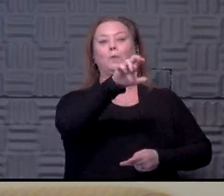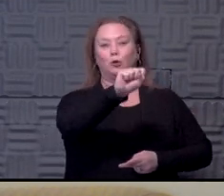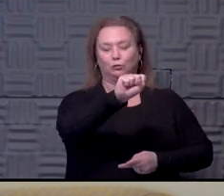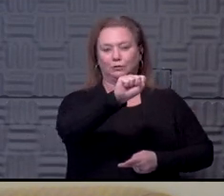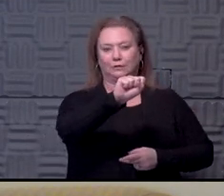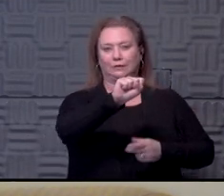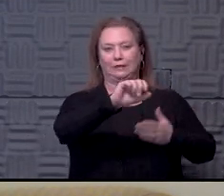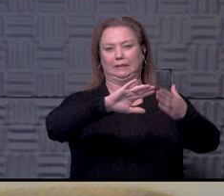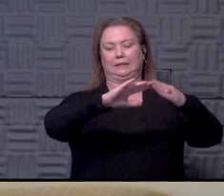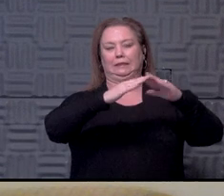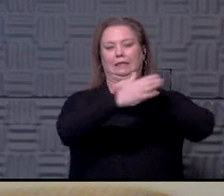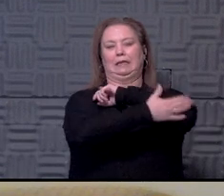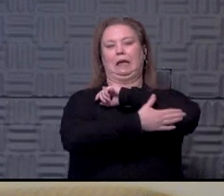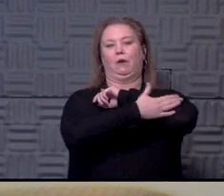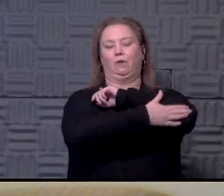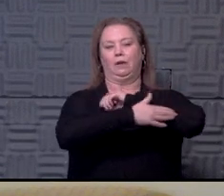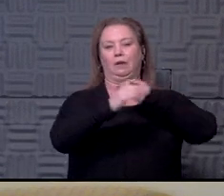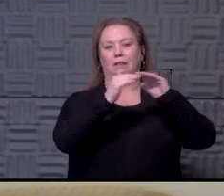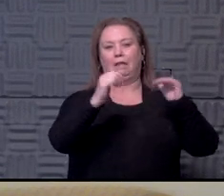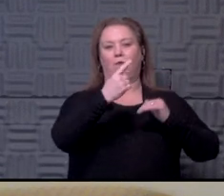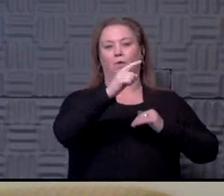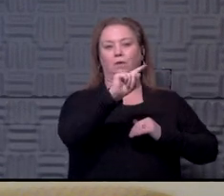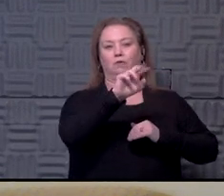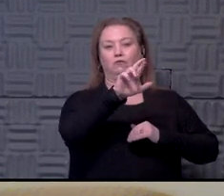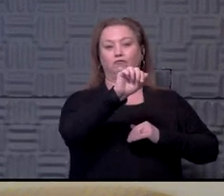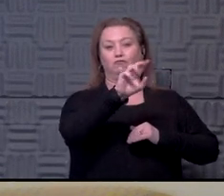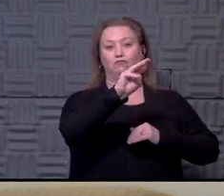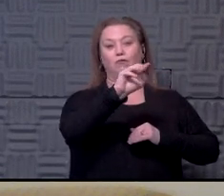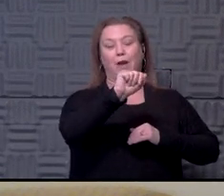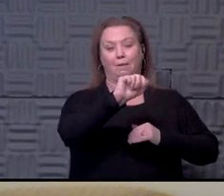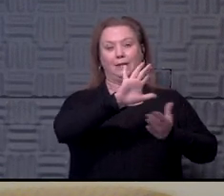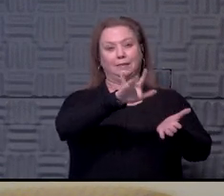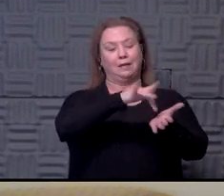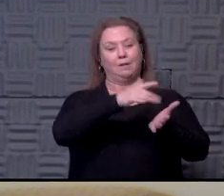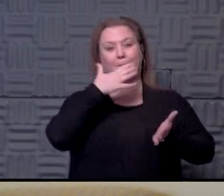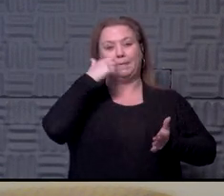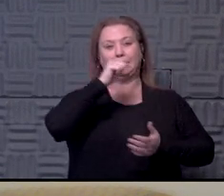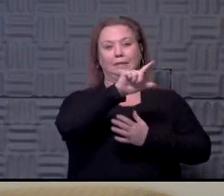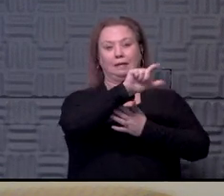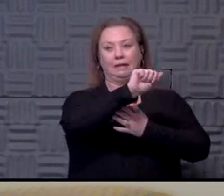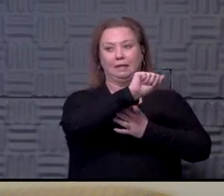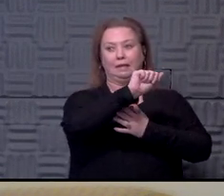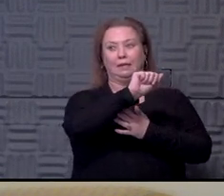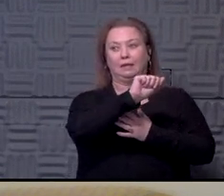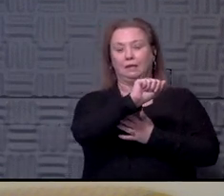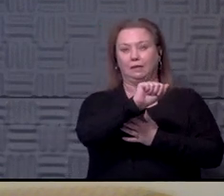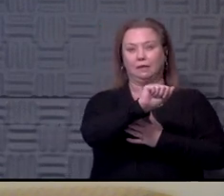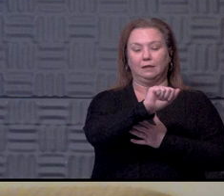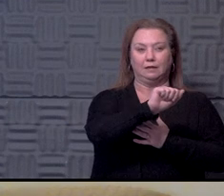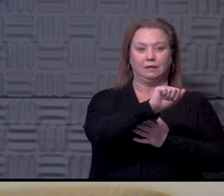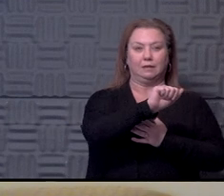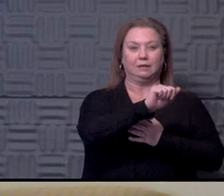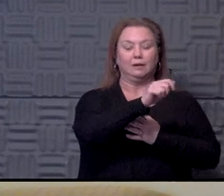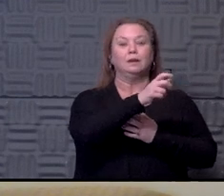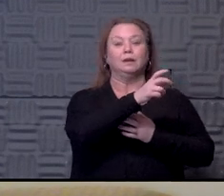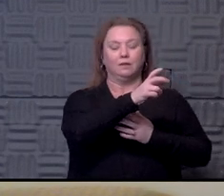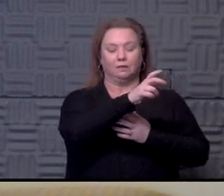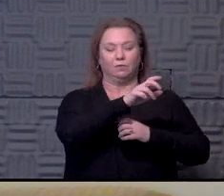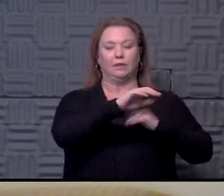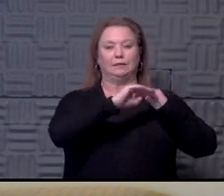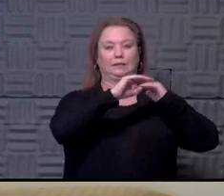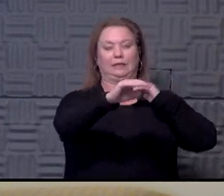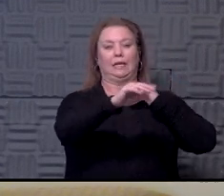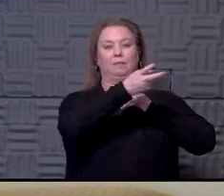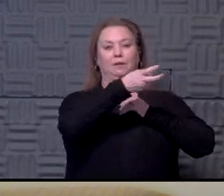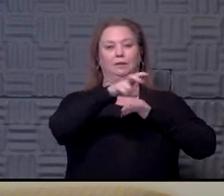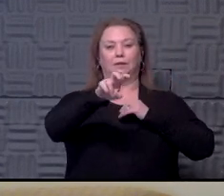level one trauma center, one of the best around in L.A. So once he got stabilized, then he can go over. I